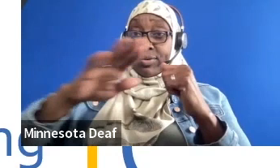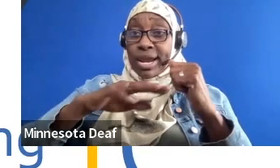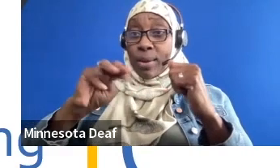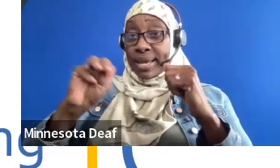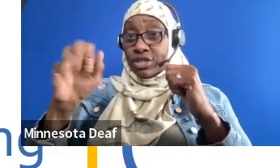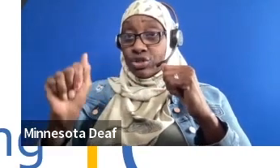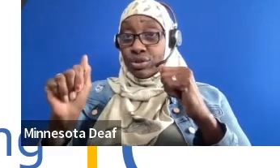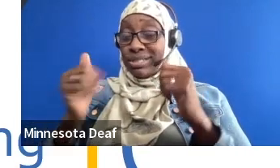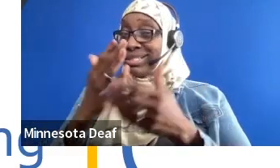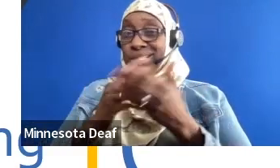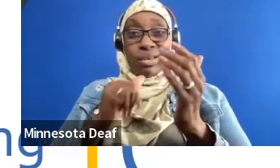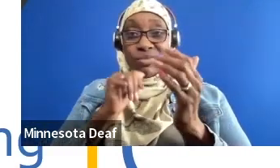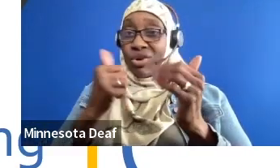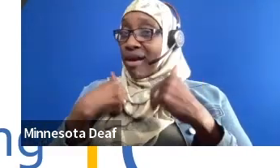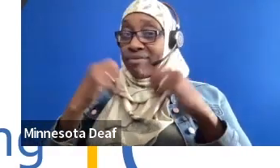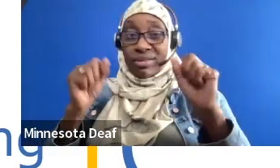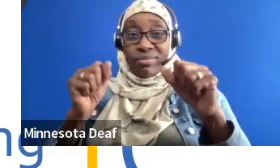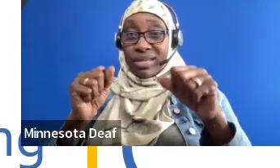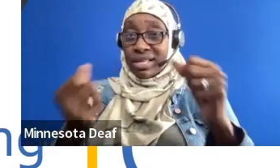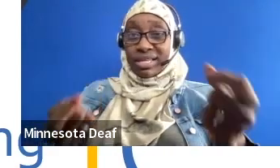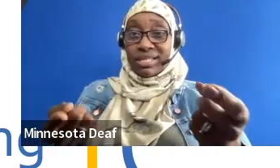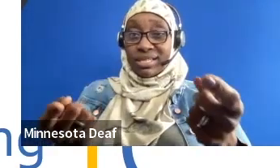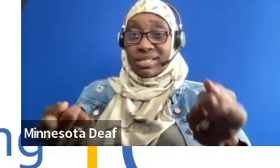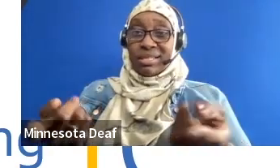generally most people have the ability to go online on Zoom.